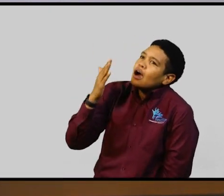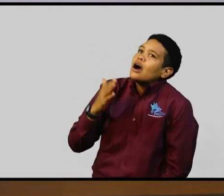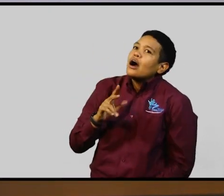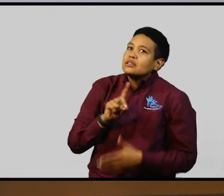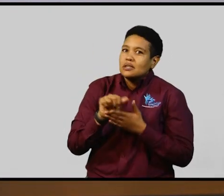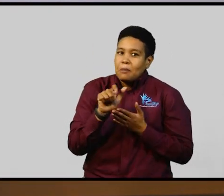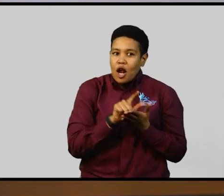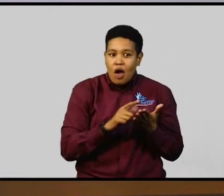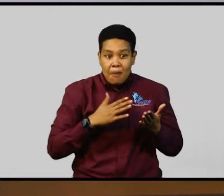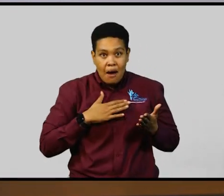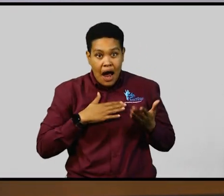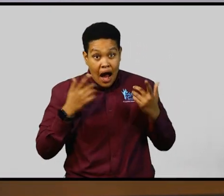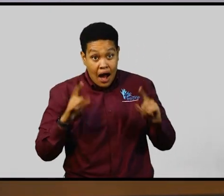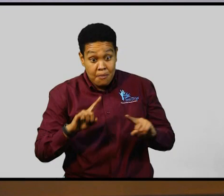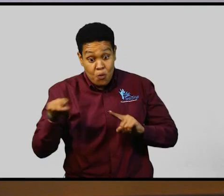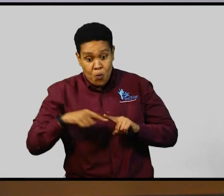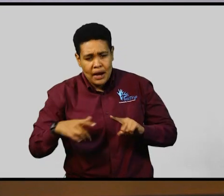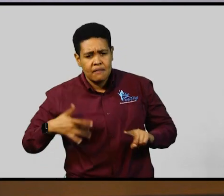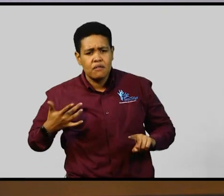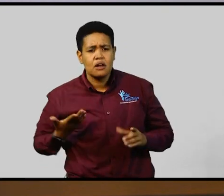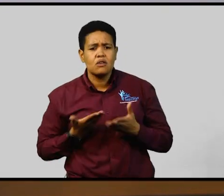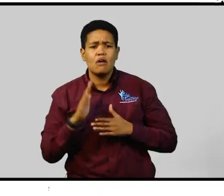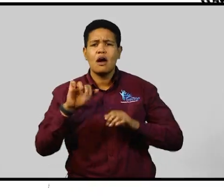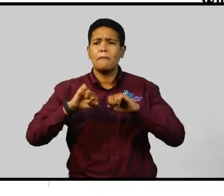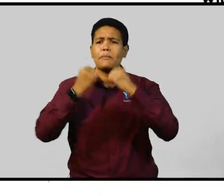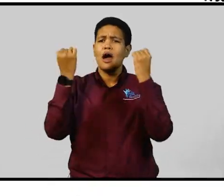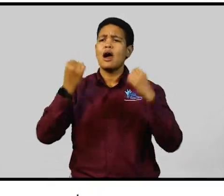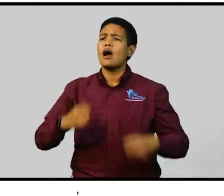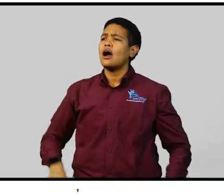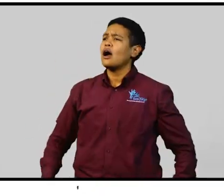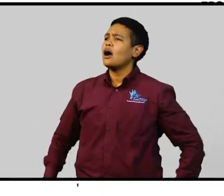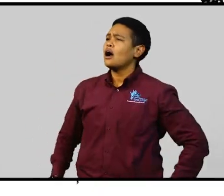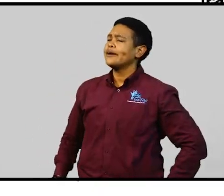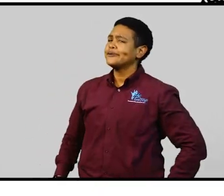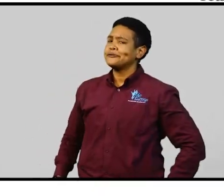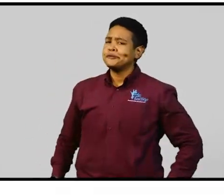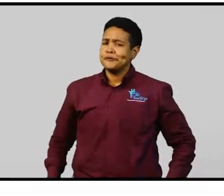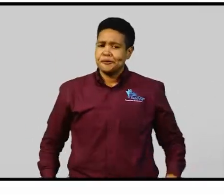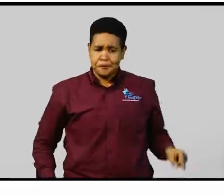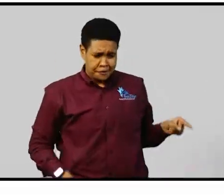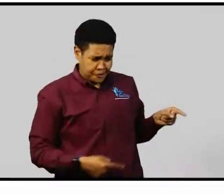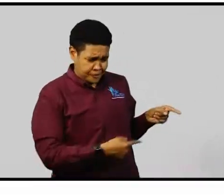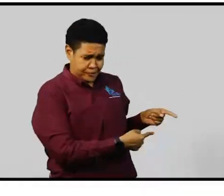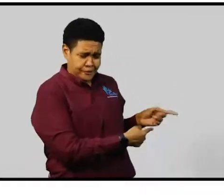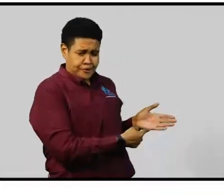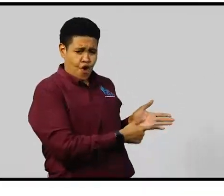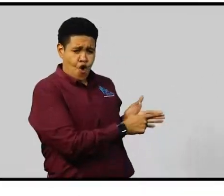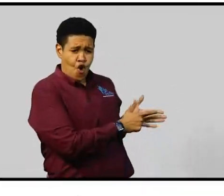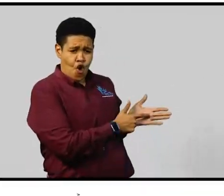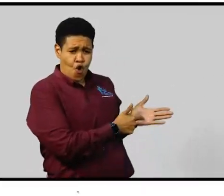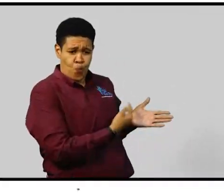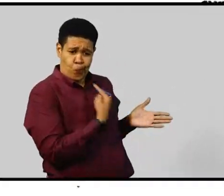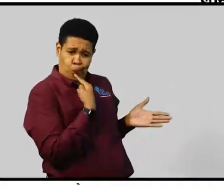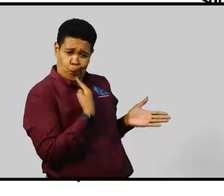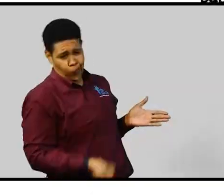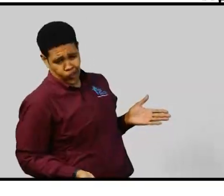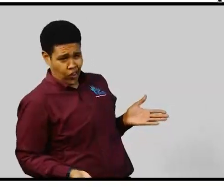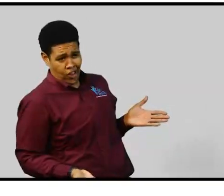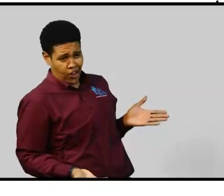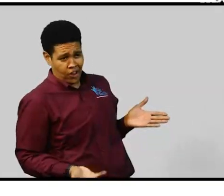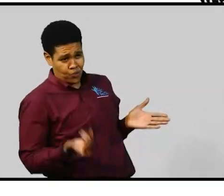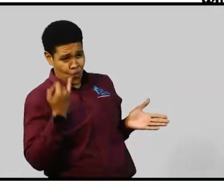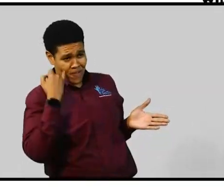they feel that their rights are violated, they can make reference to the particular section. So if it is in